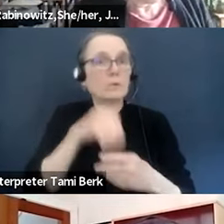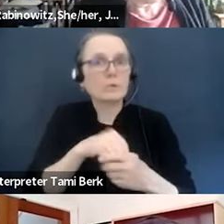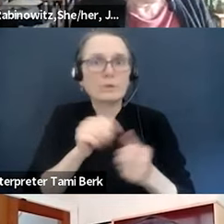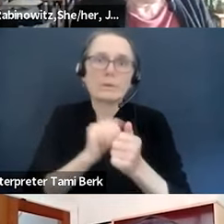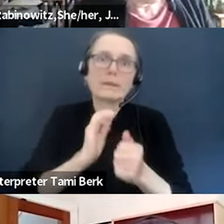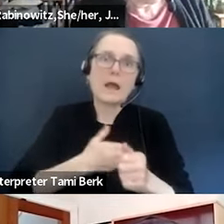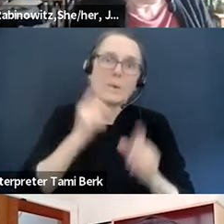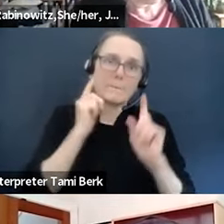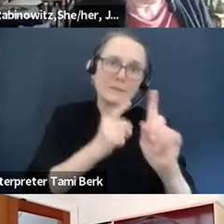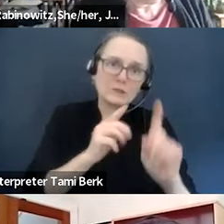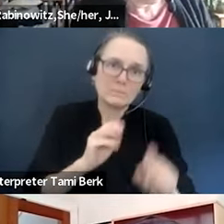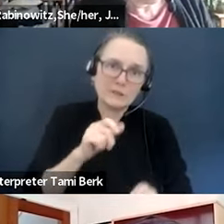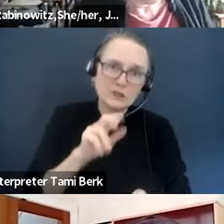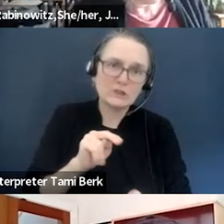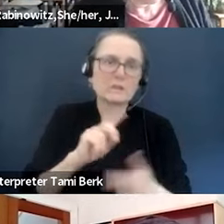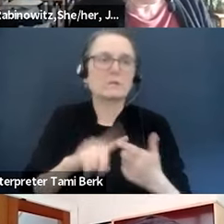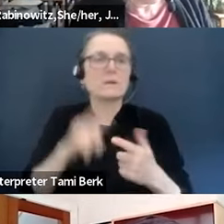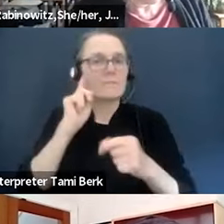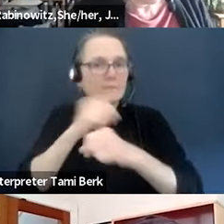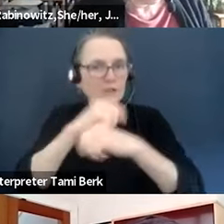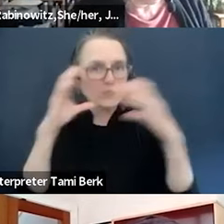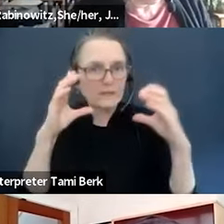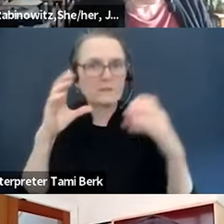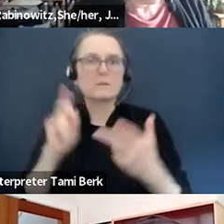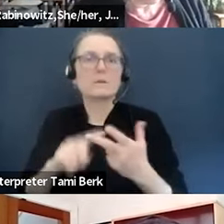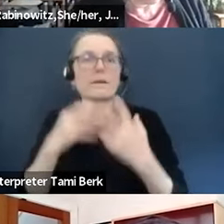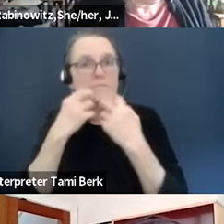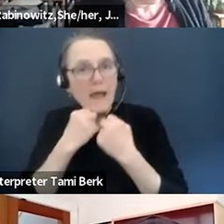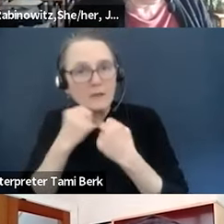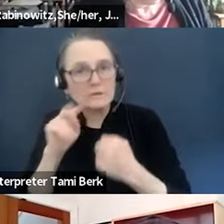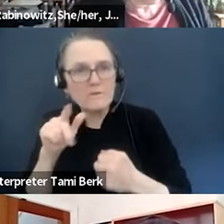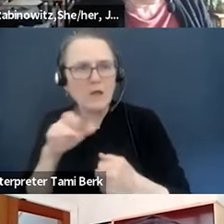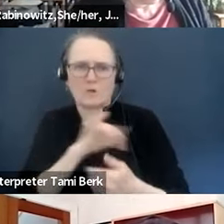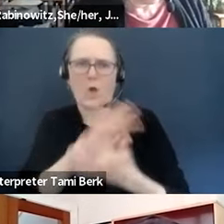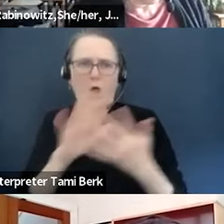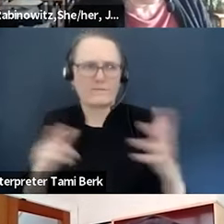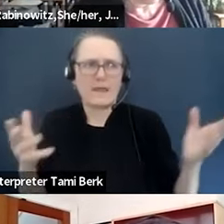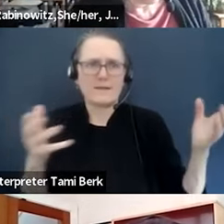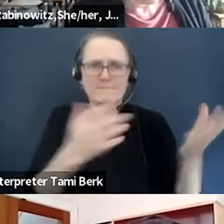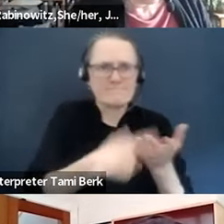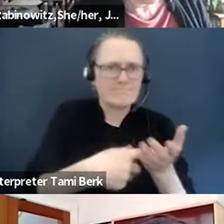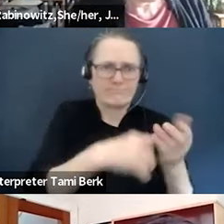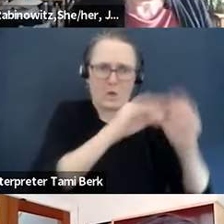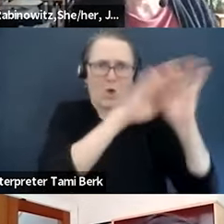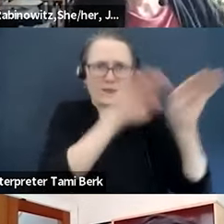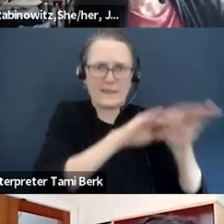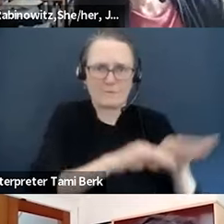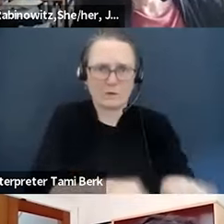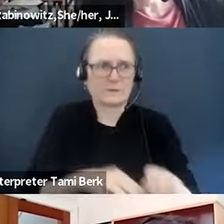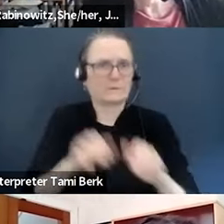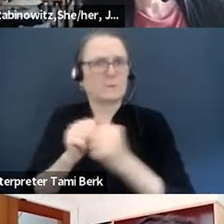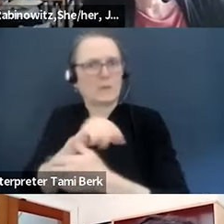understanding of how we're going to stand up and deliver equity across the community. That then will evolve into